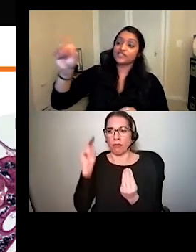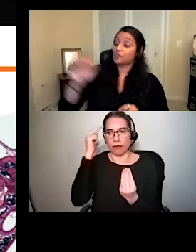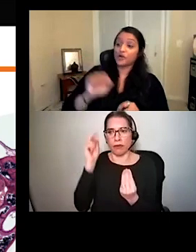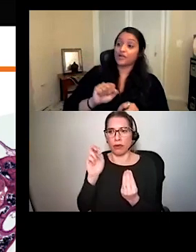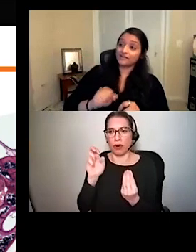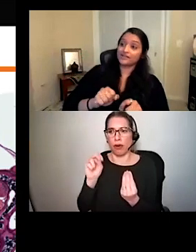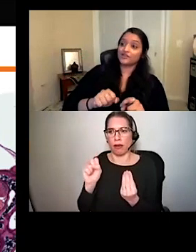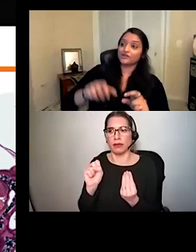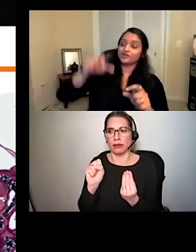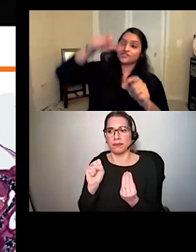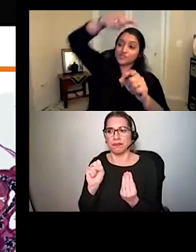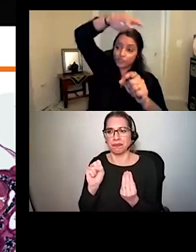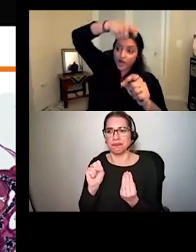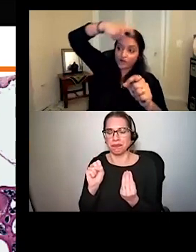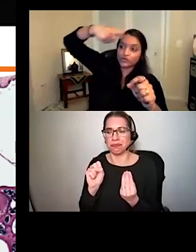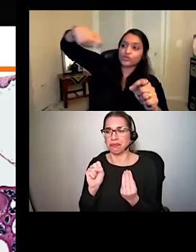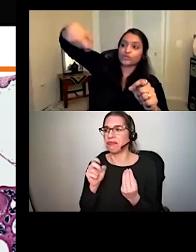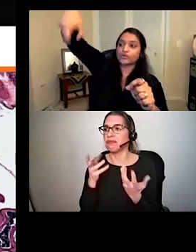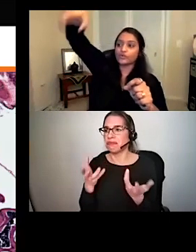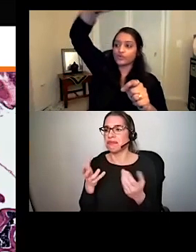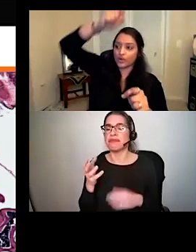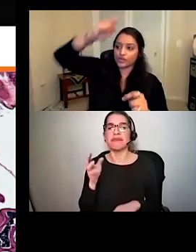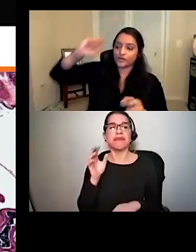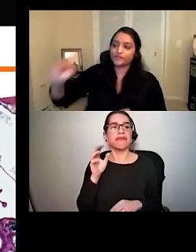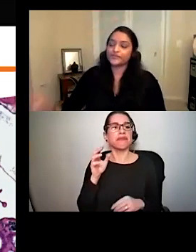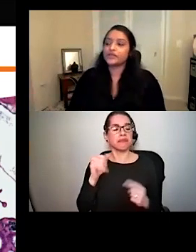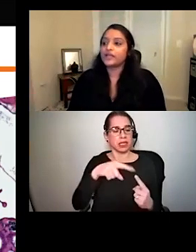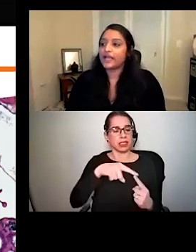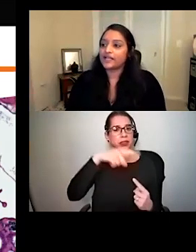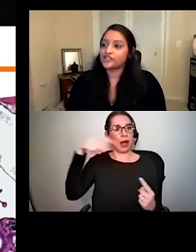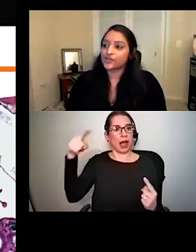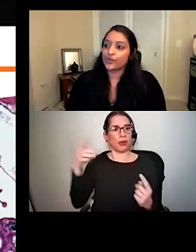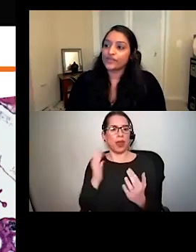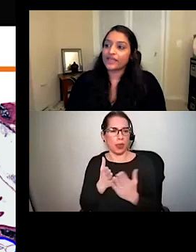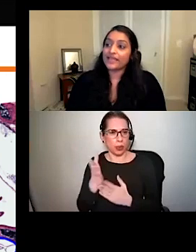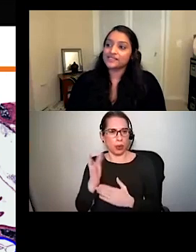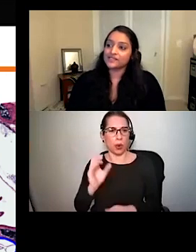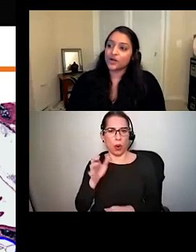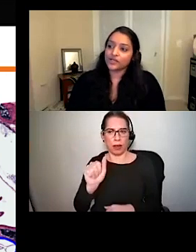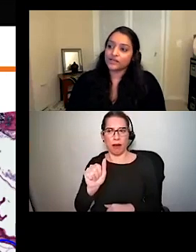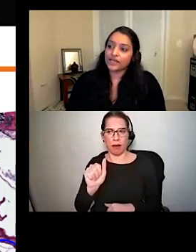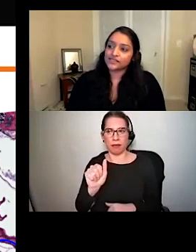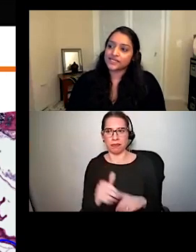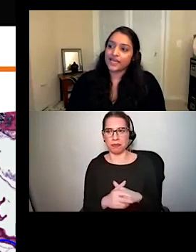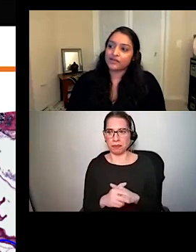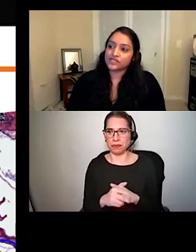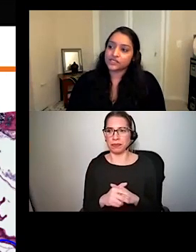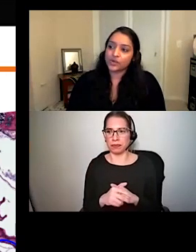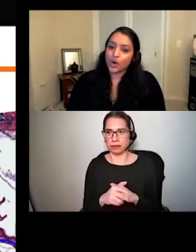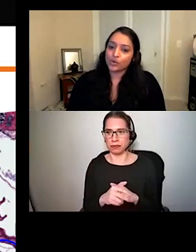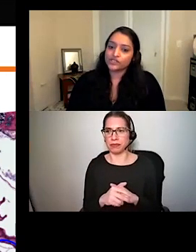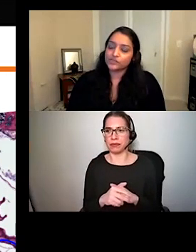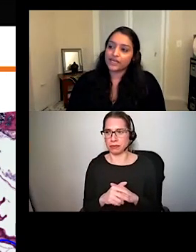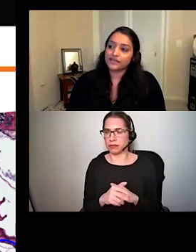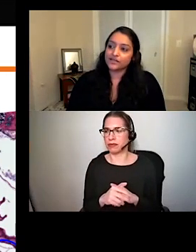of these spiral ganglion neurons spiral through the cochlea. And so when they exit the cochlea, they exit out this